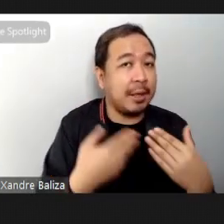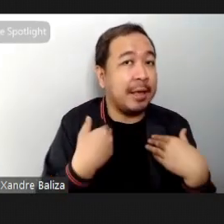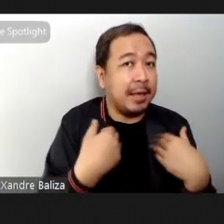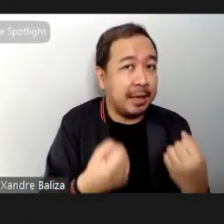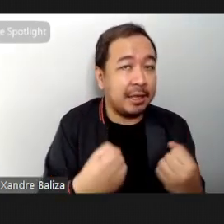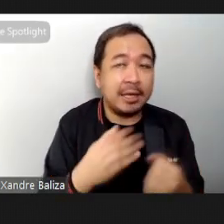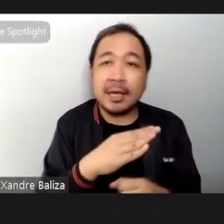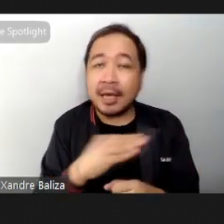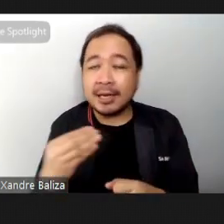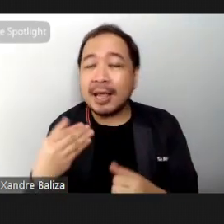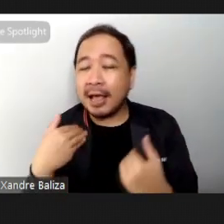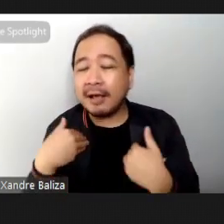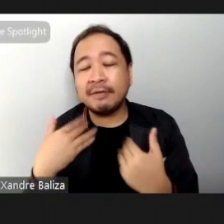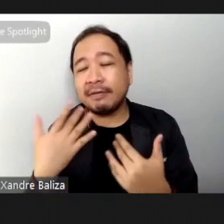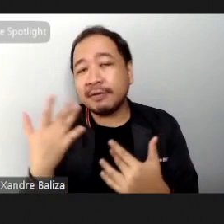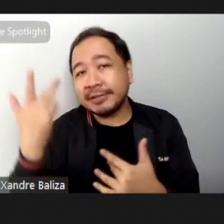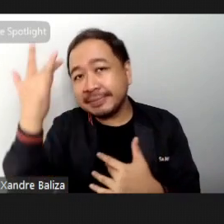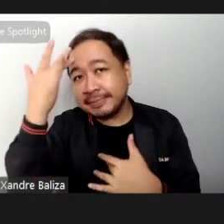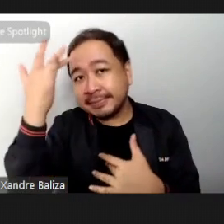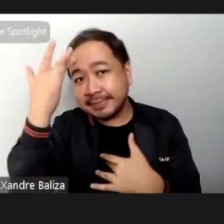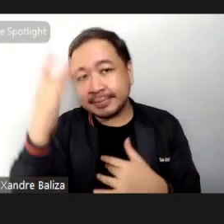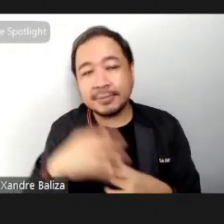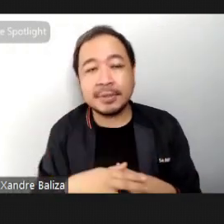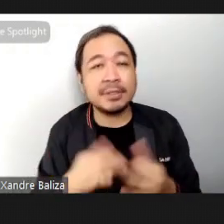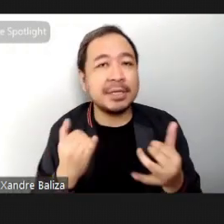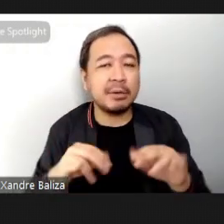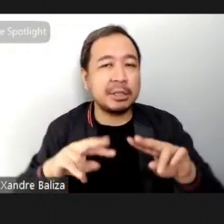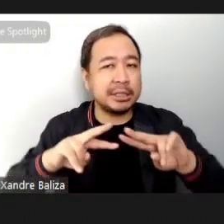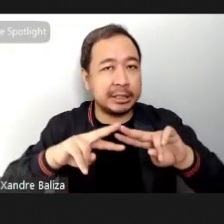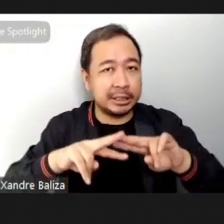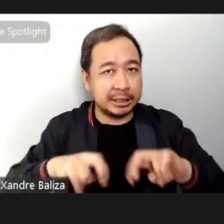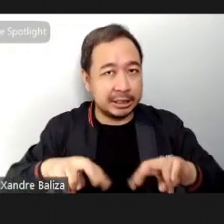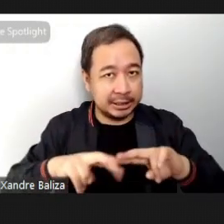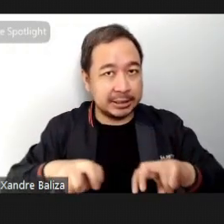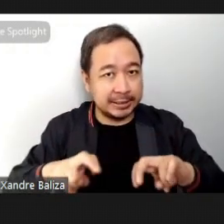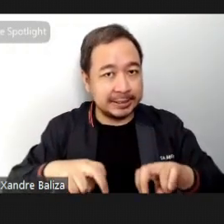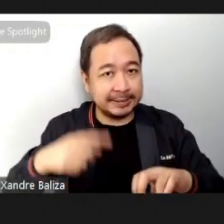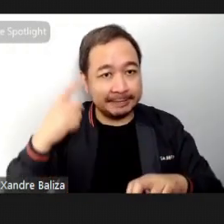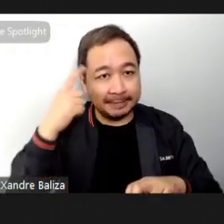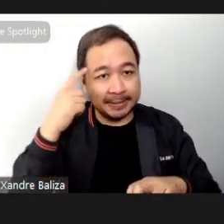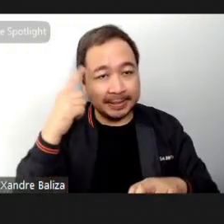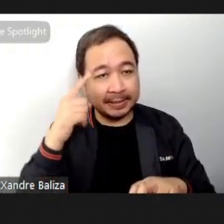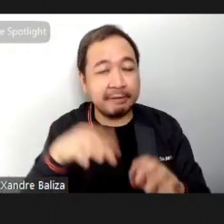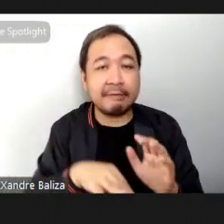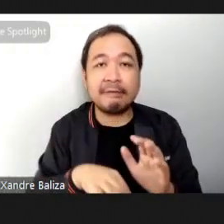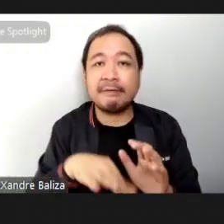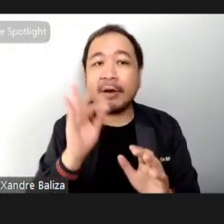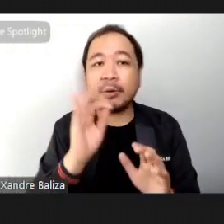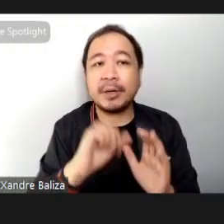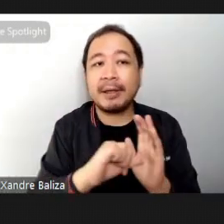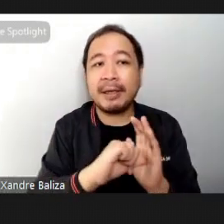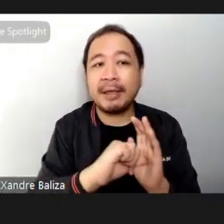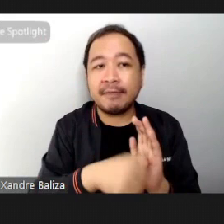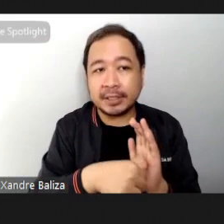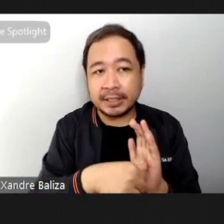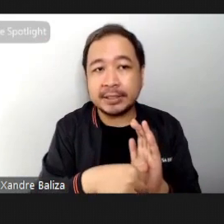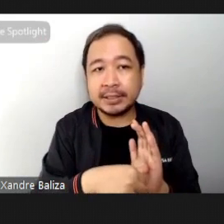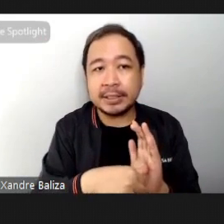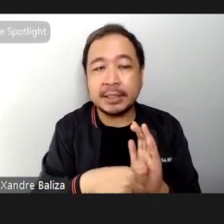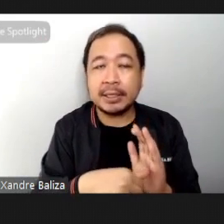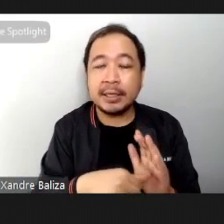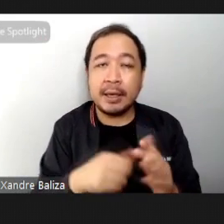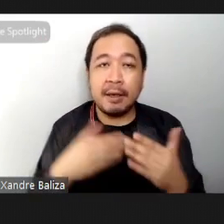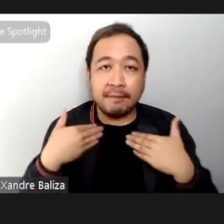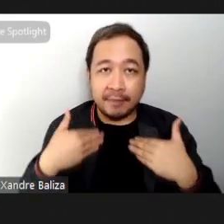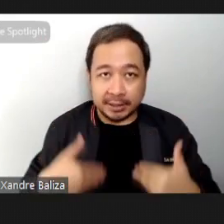clinical disorders now the meta analysis really just studied the research that really emphasized the physical